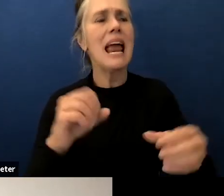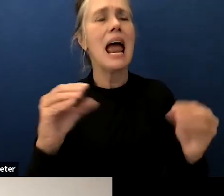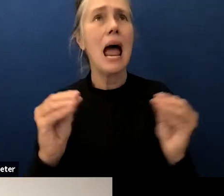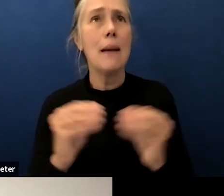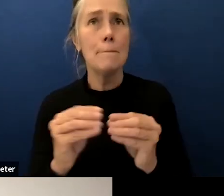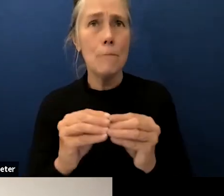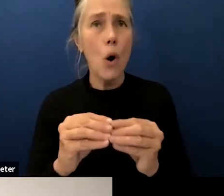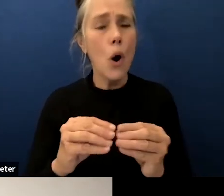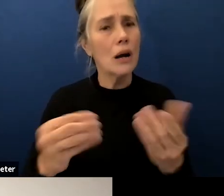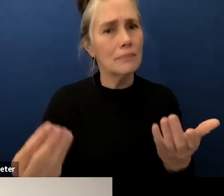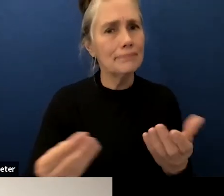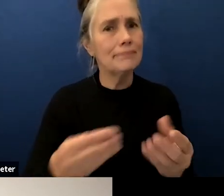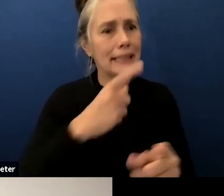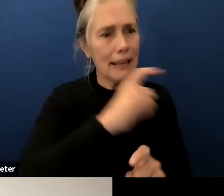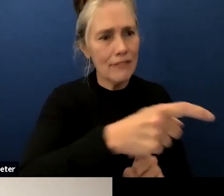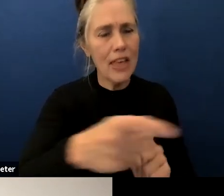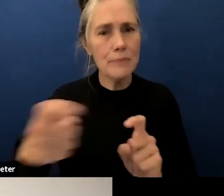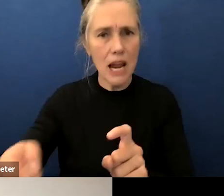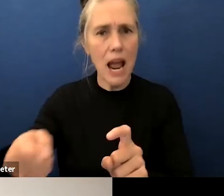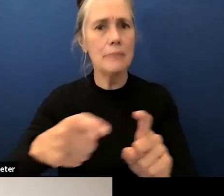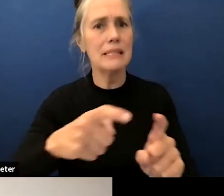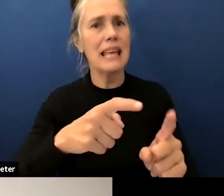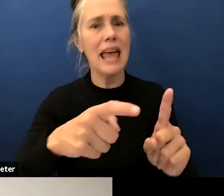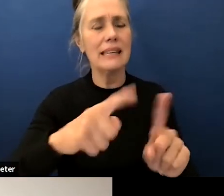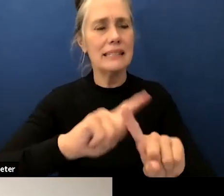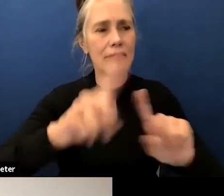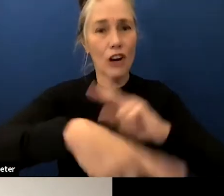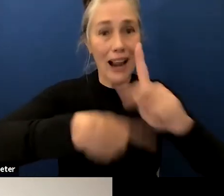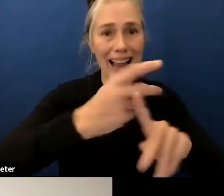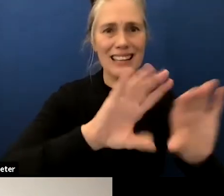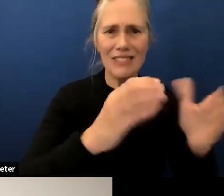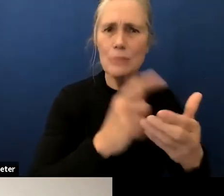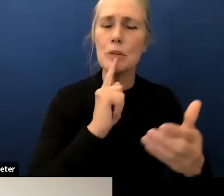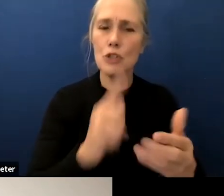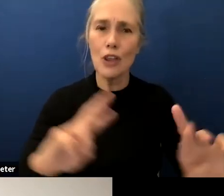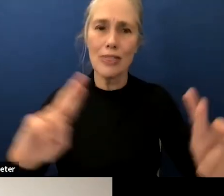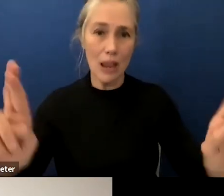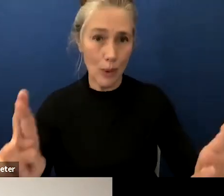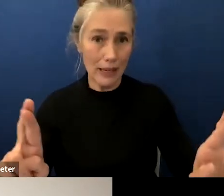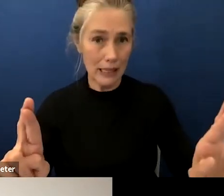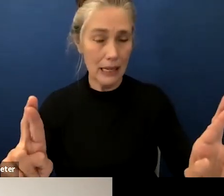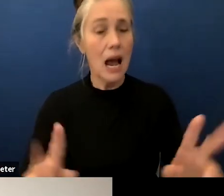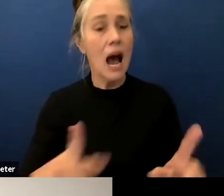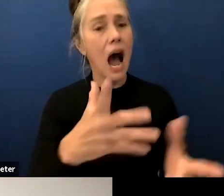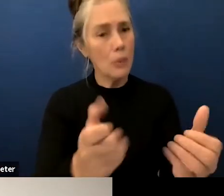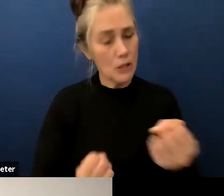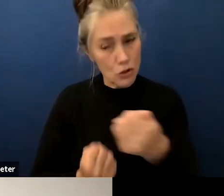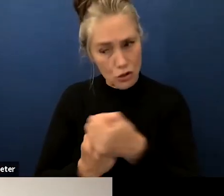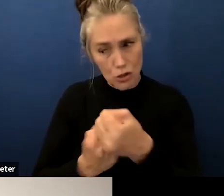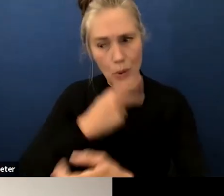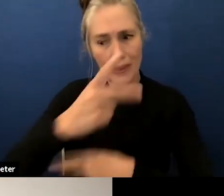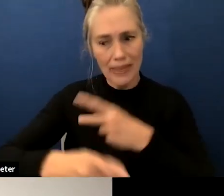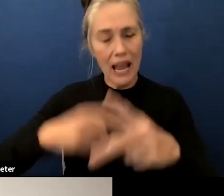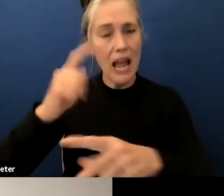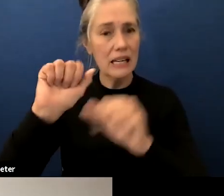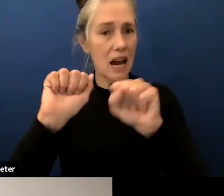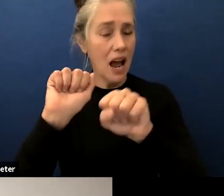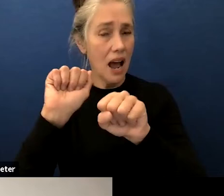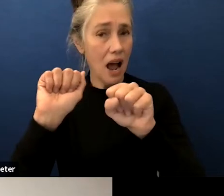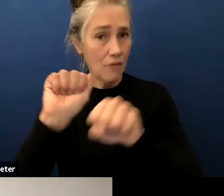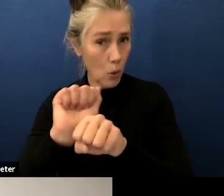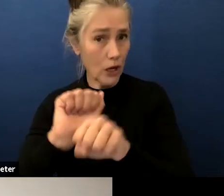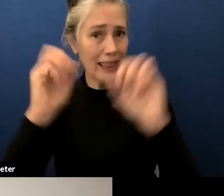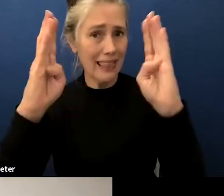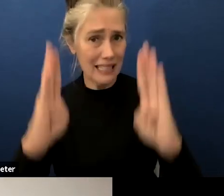i hope to have the opportunity to share some of the work teachers and students have been doing as well as some data we've gathered from our pilot